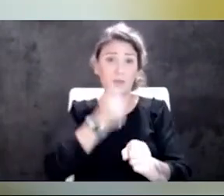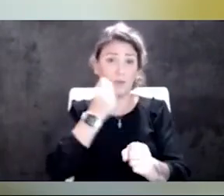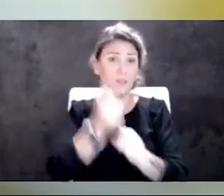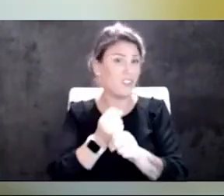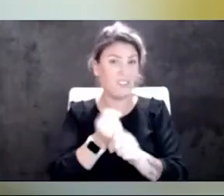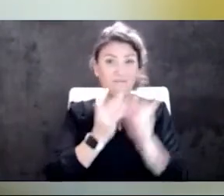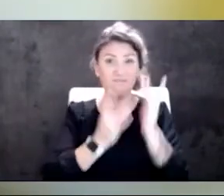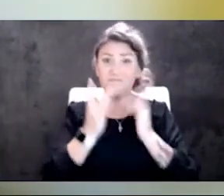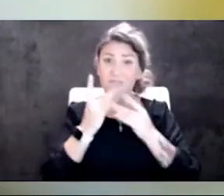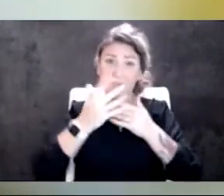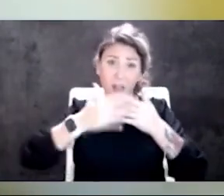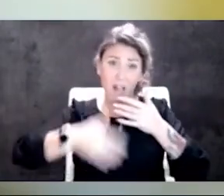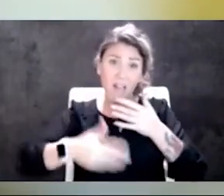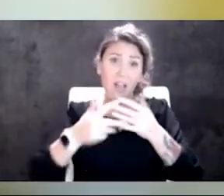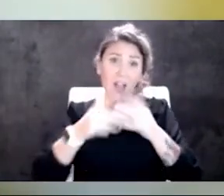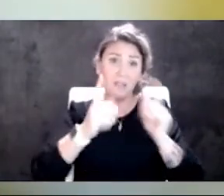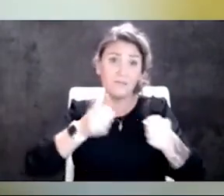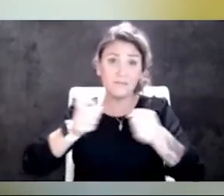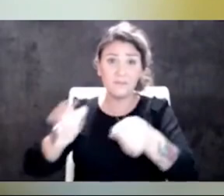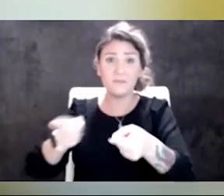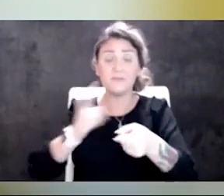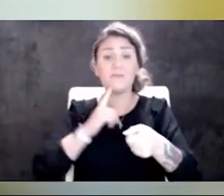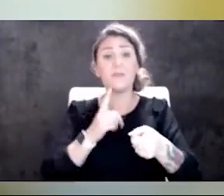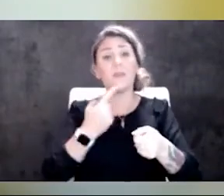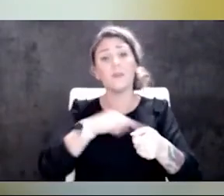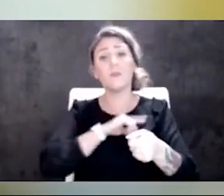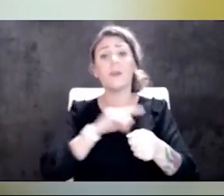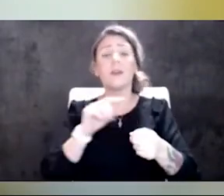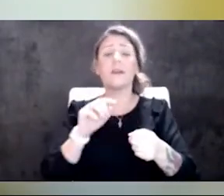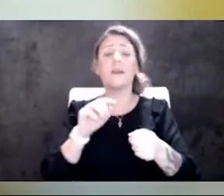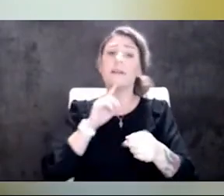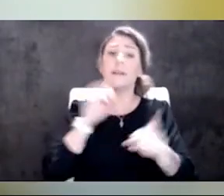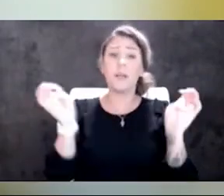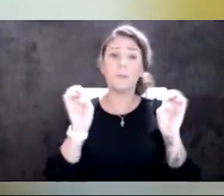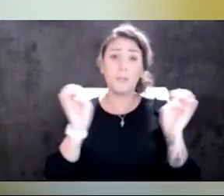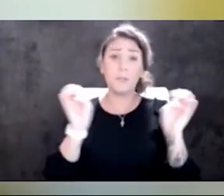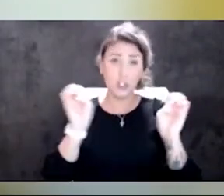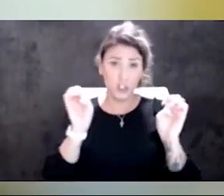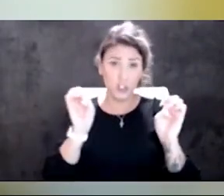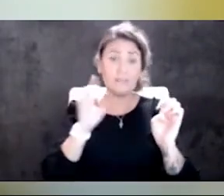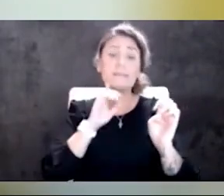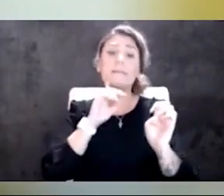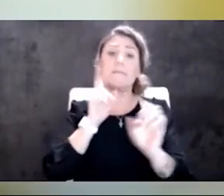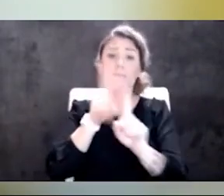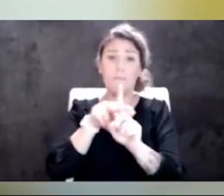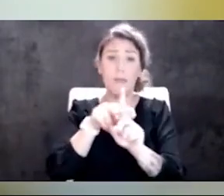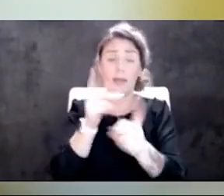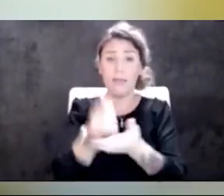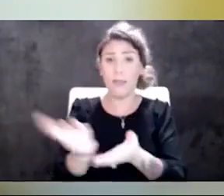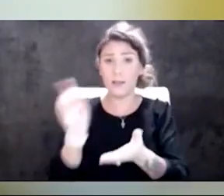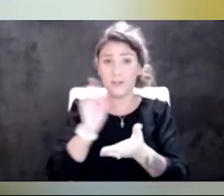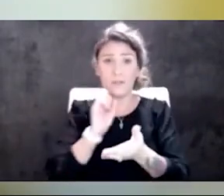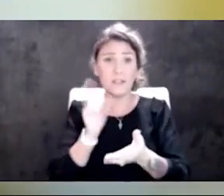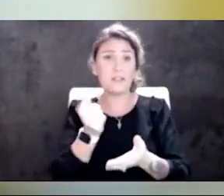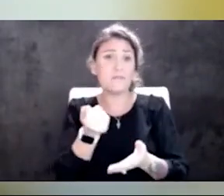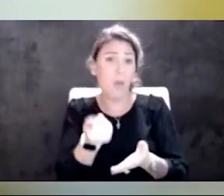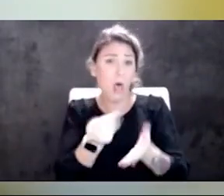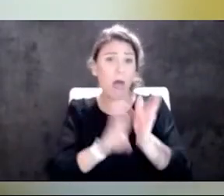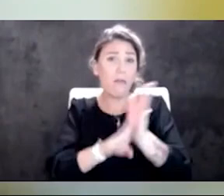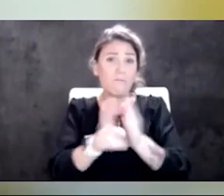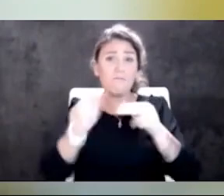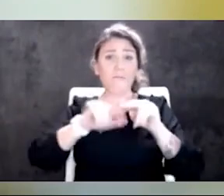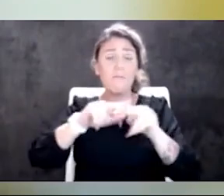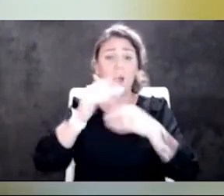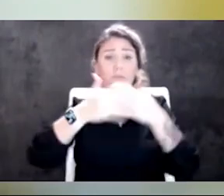uh, no end in sight right now. We did go on emergency appeal last week and we did see, um, a small spike in blood donations,